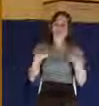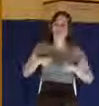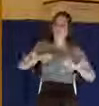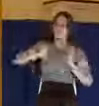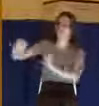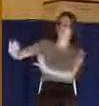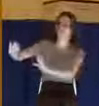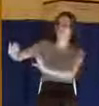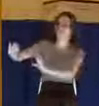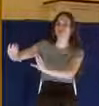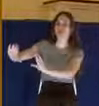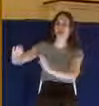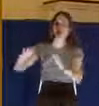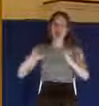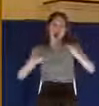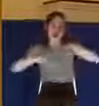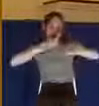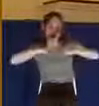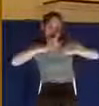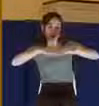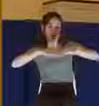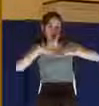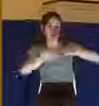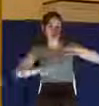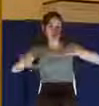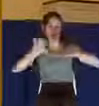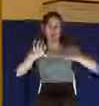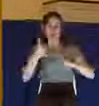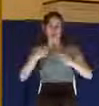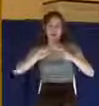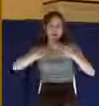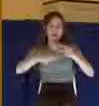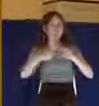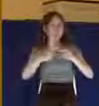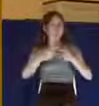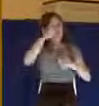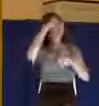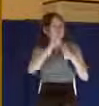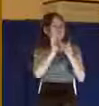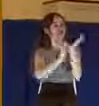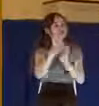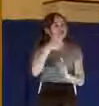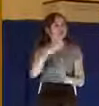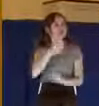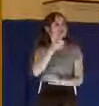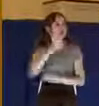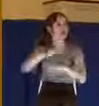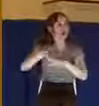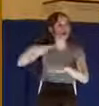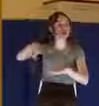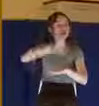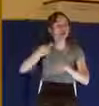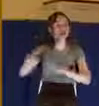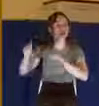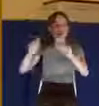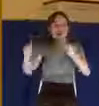mile. Remember what Jesus later said? Whoever will compel it to go one mile, go with them twain. Give them an extra mile.